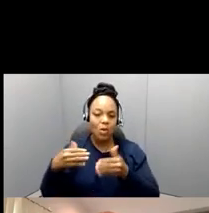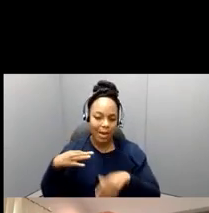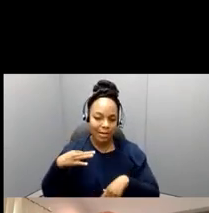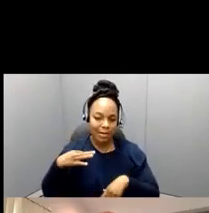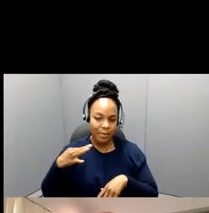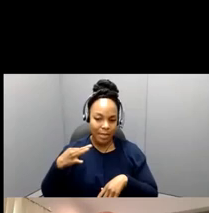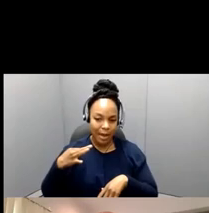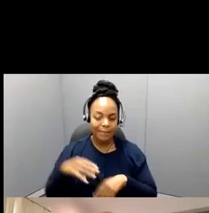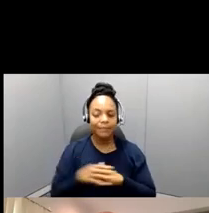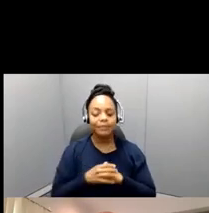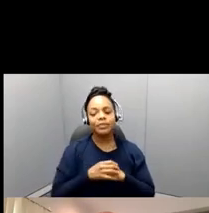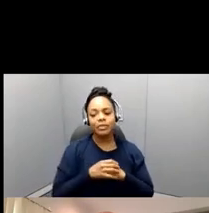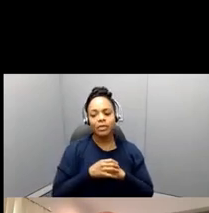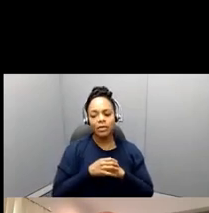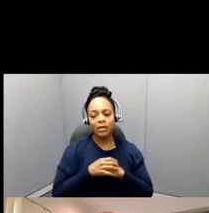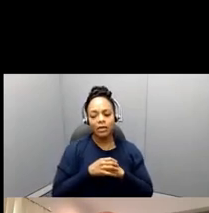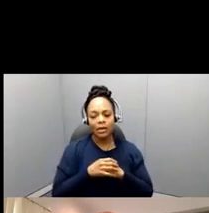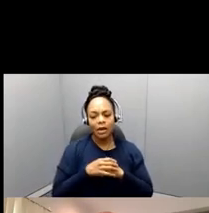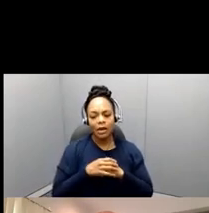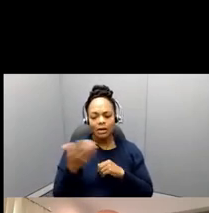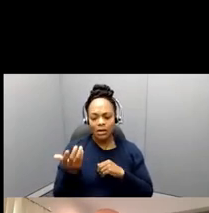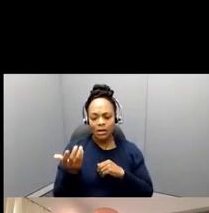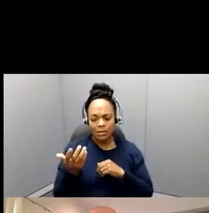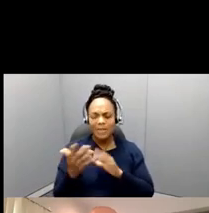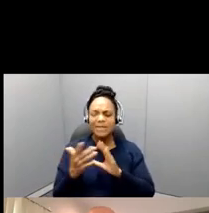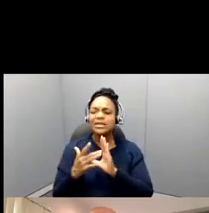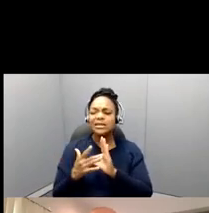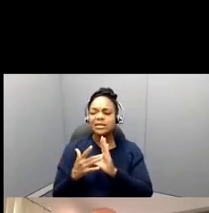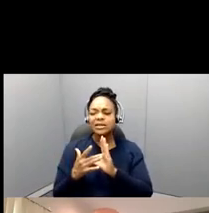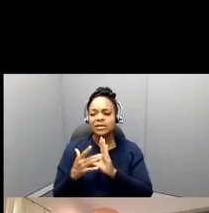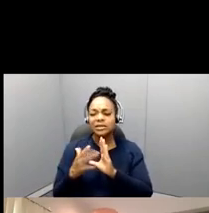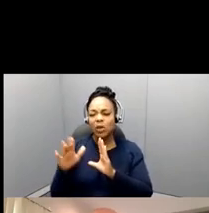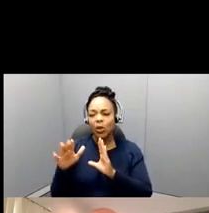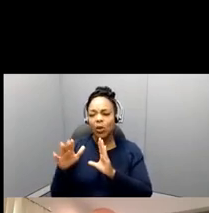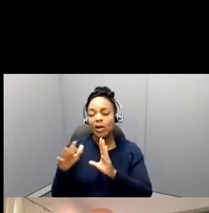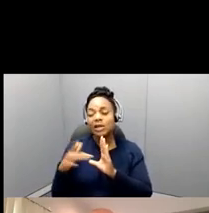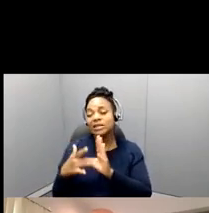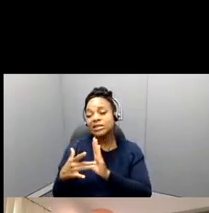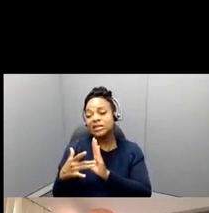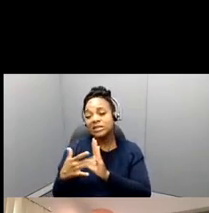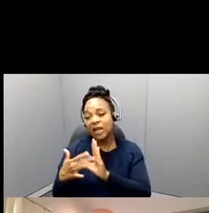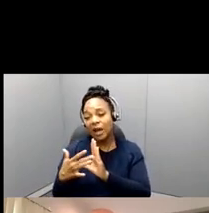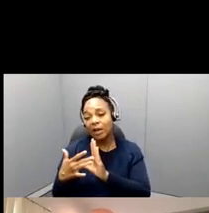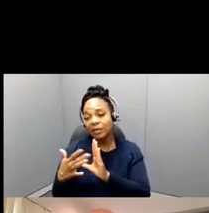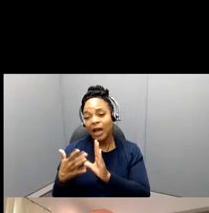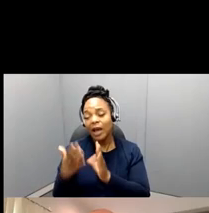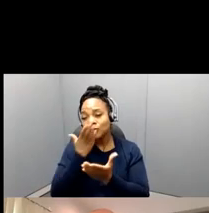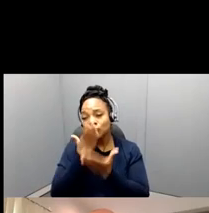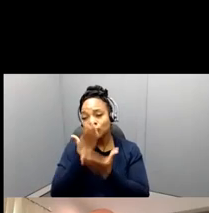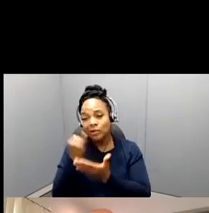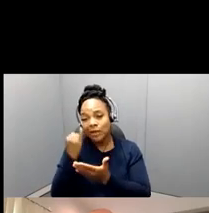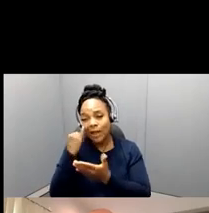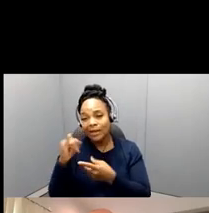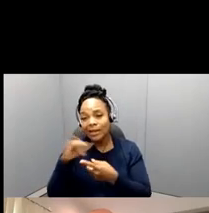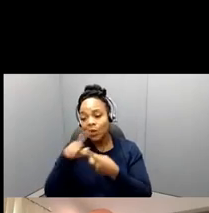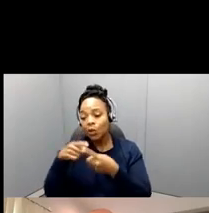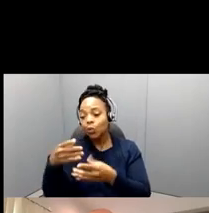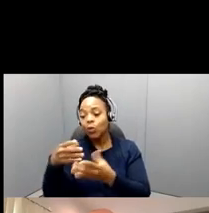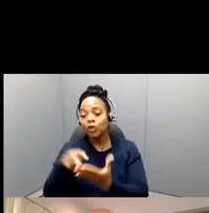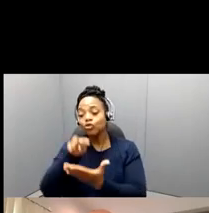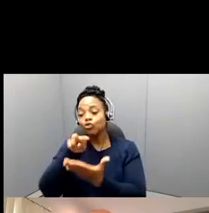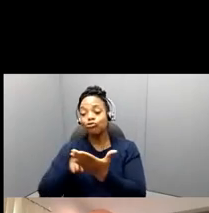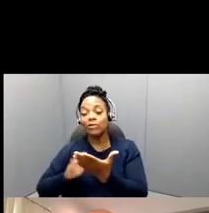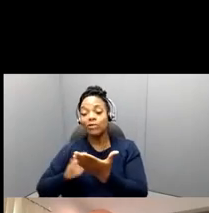sometimes this is a good point where it is important to say, so to go back to your advisor, and as you read through our proposal and saying, well, am I ready, is this going to be,